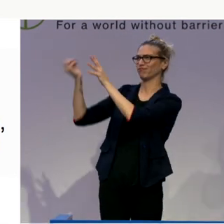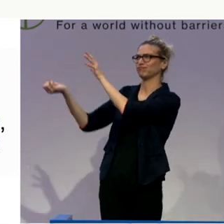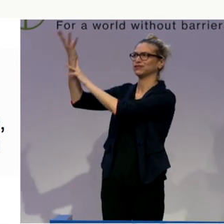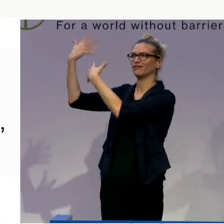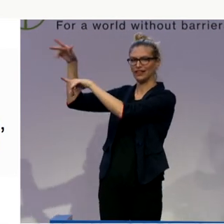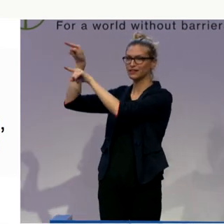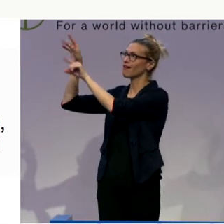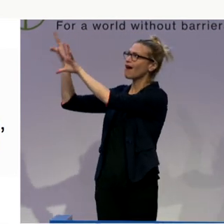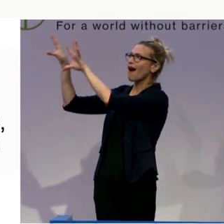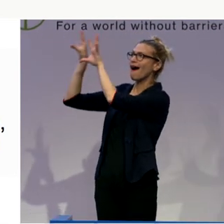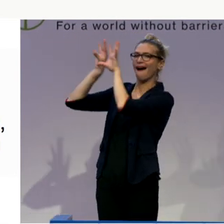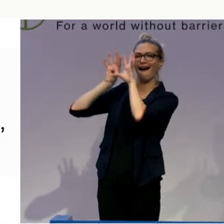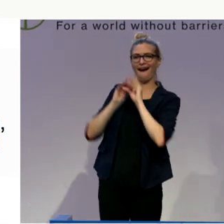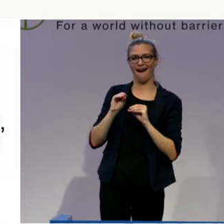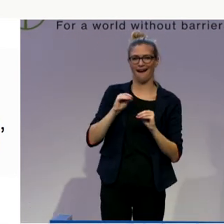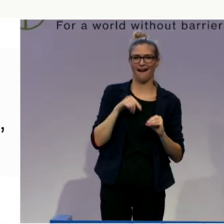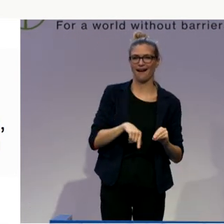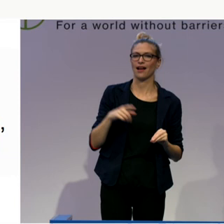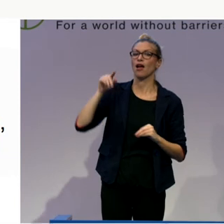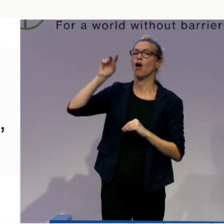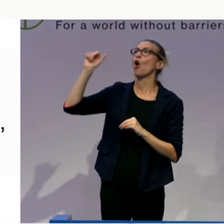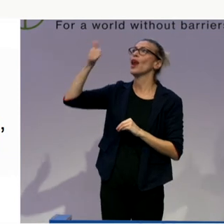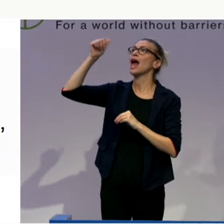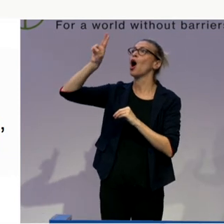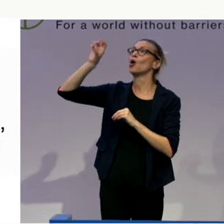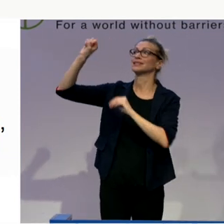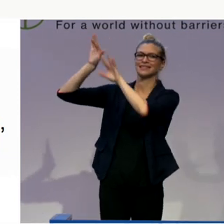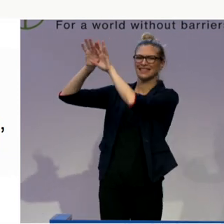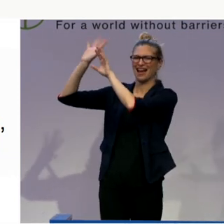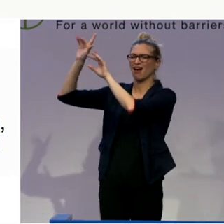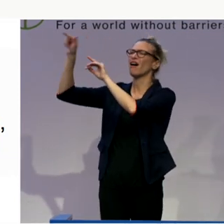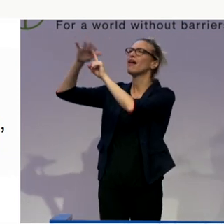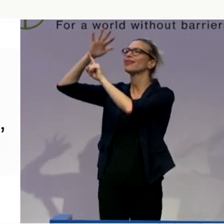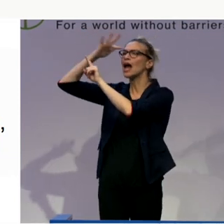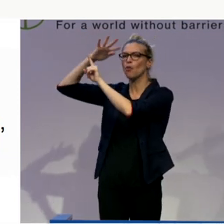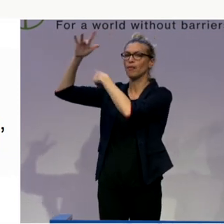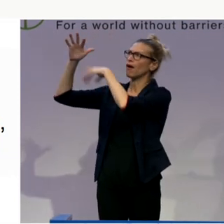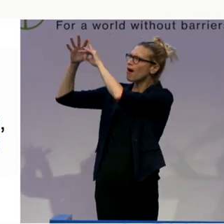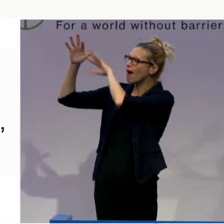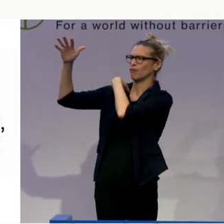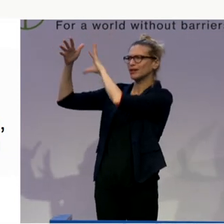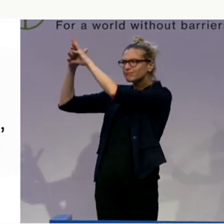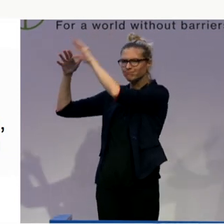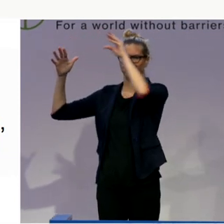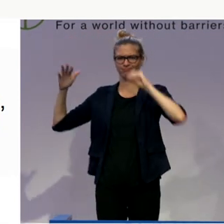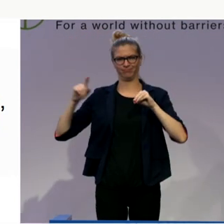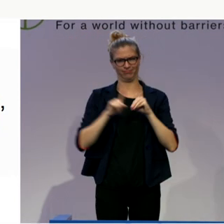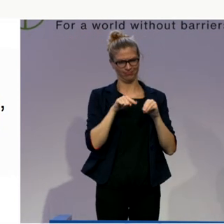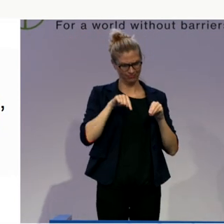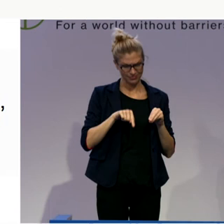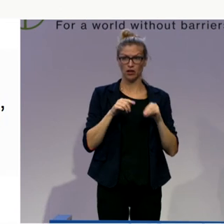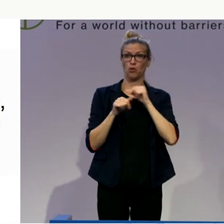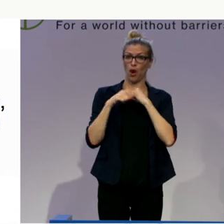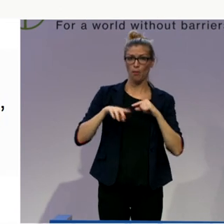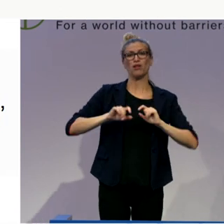or neoliberal theory behind it. It is really, it has been researched worldwide in different cultures,